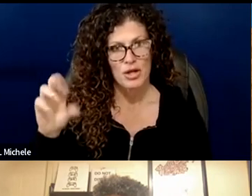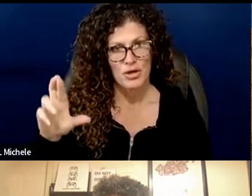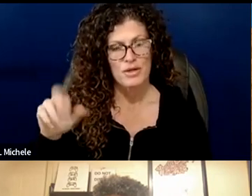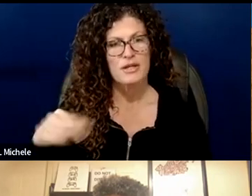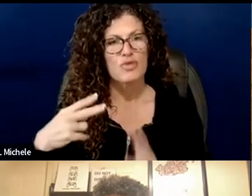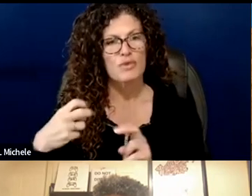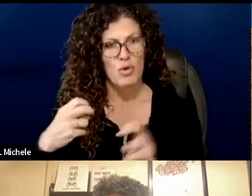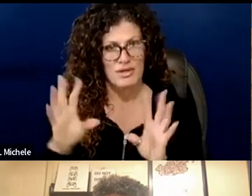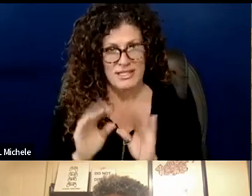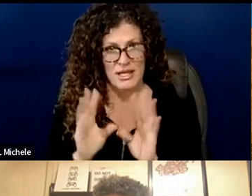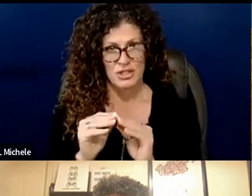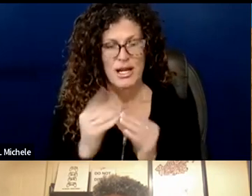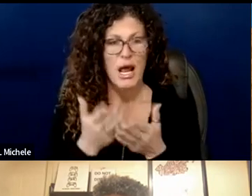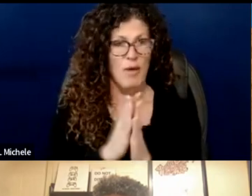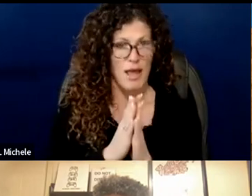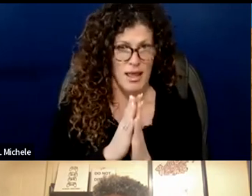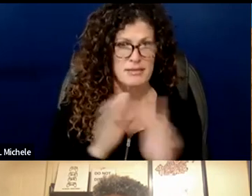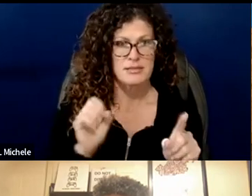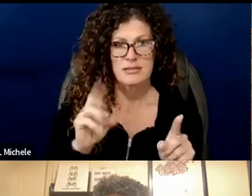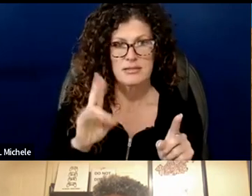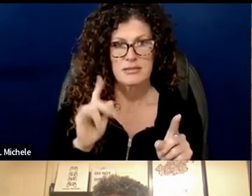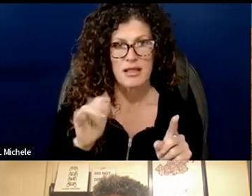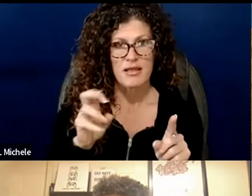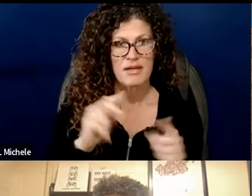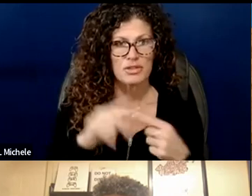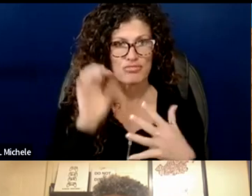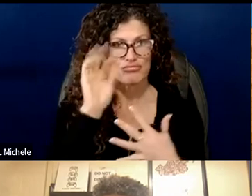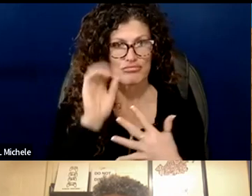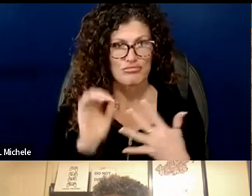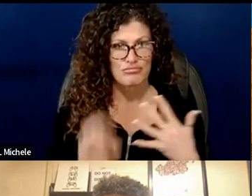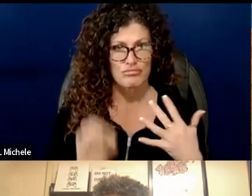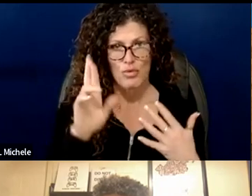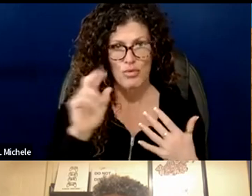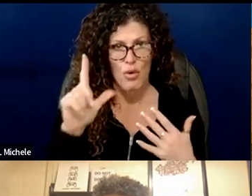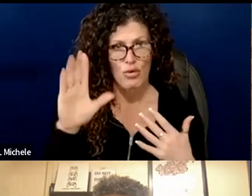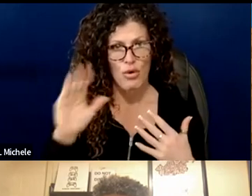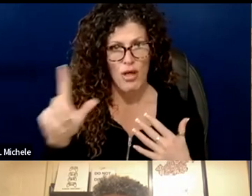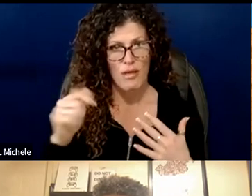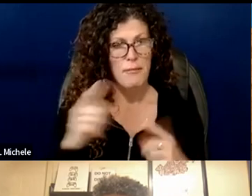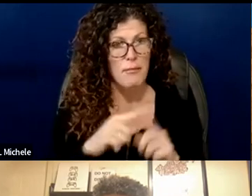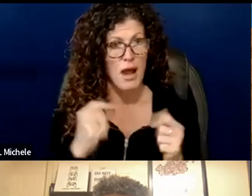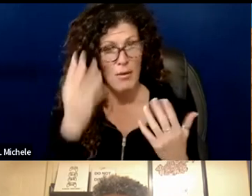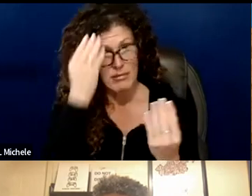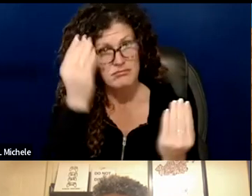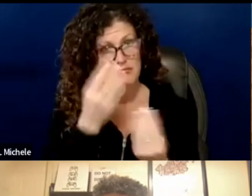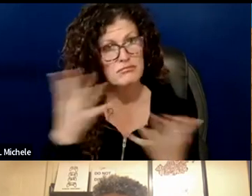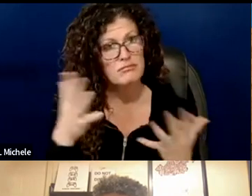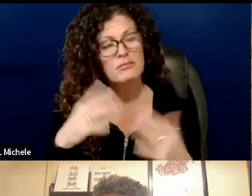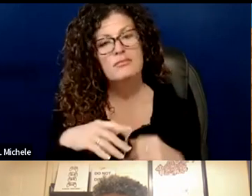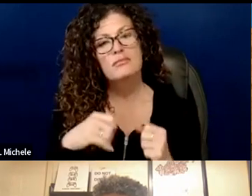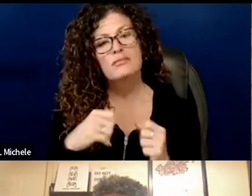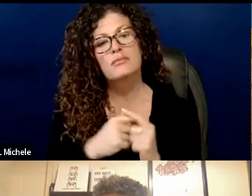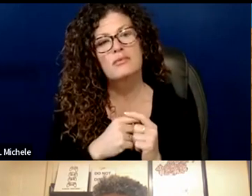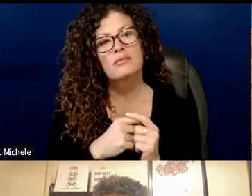to ask Ms. Sullivan to, in a minute, do the roll call. I would like to let everyone know that our